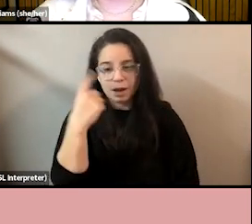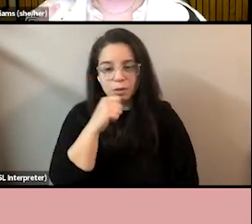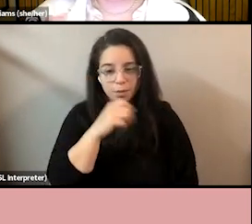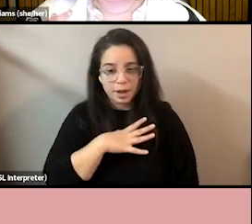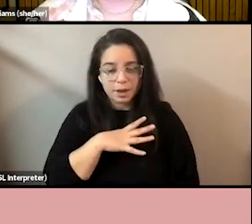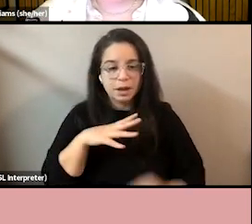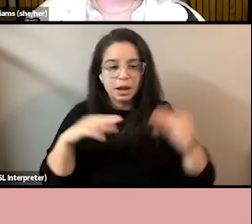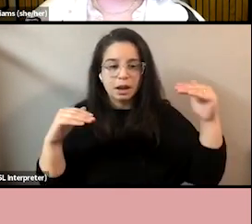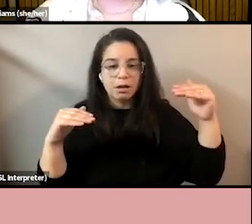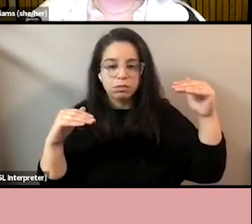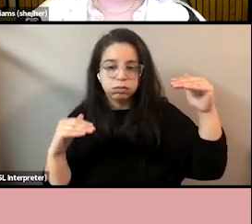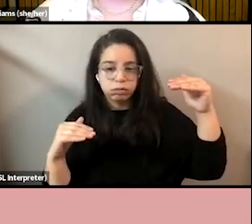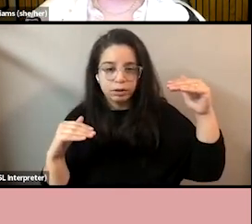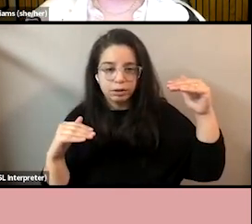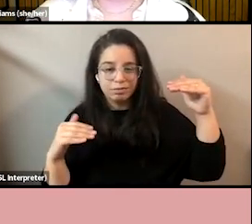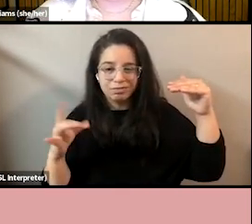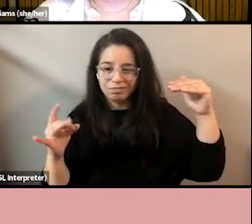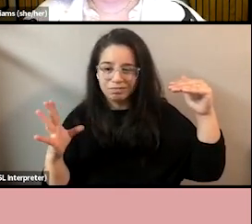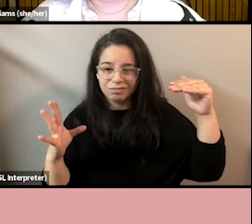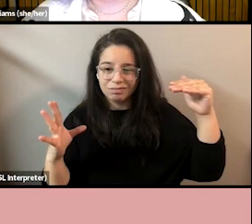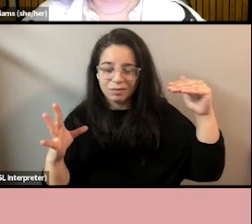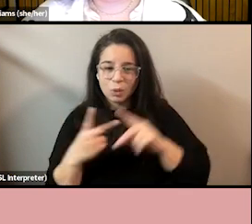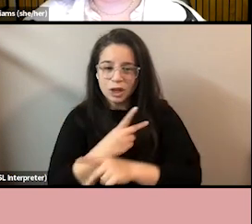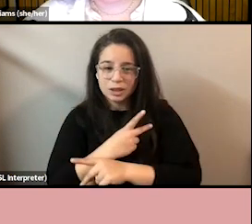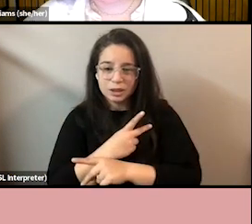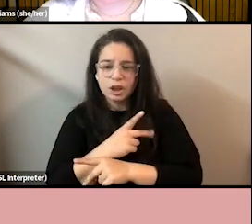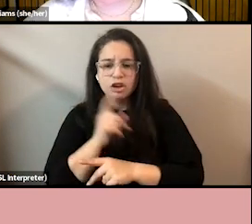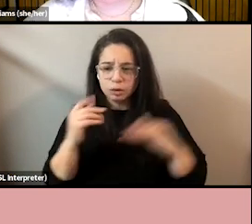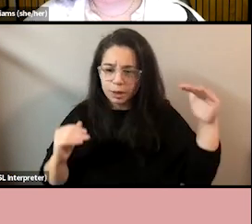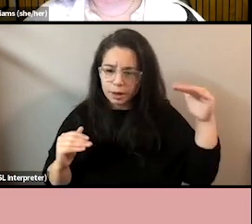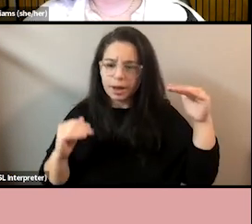widened or become worse instead of closing and getting better.